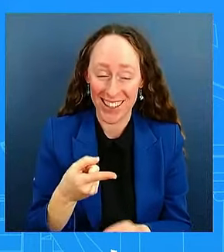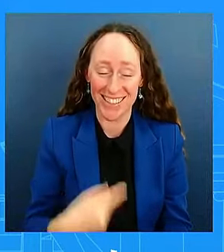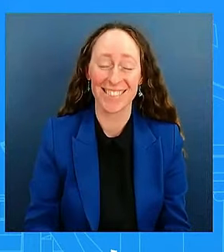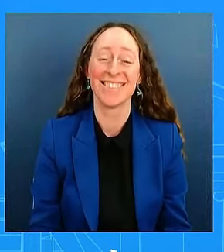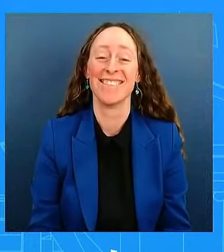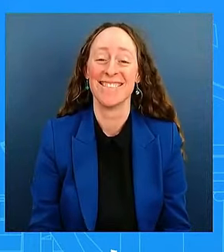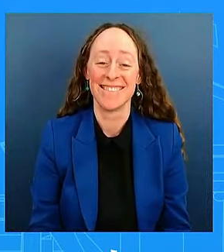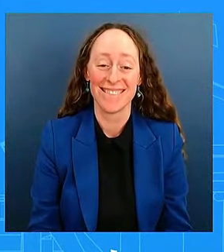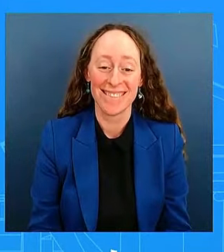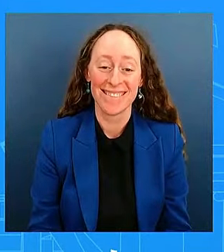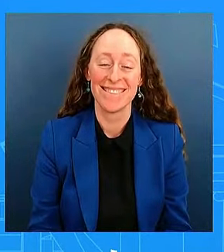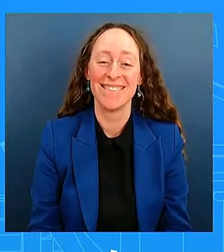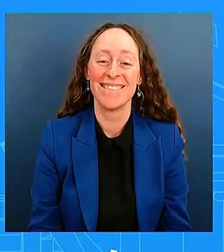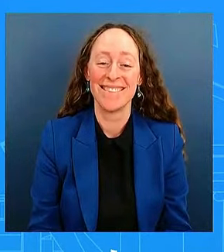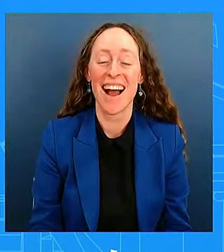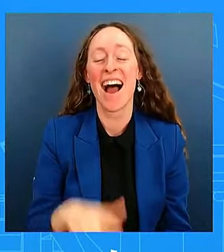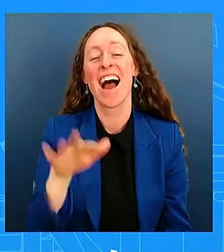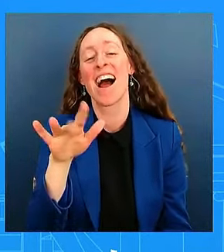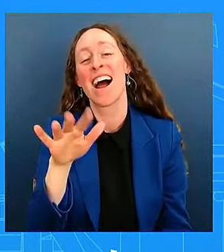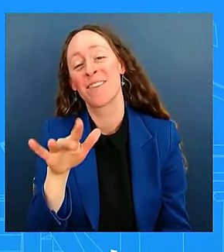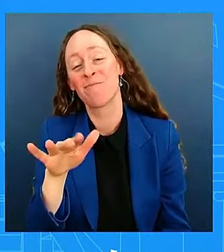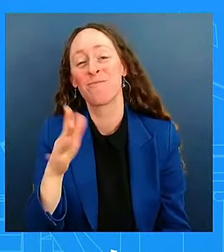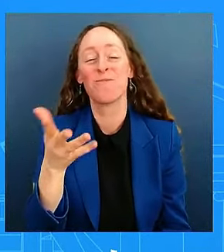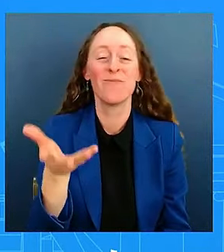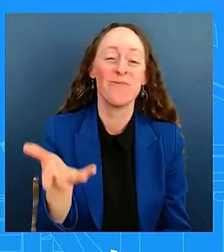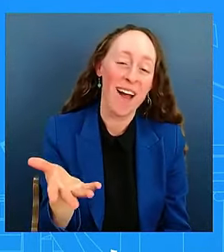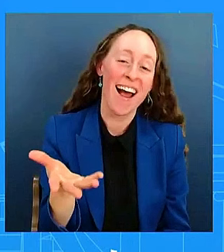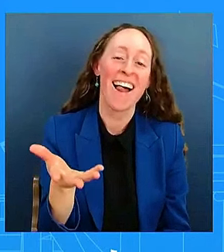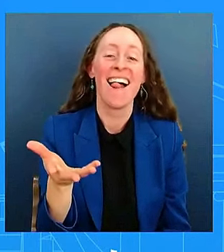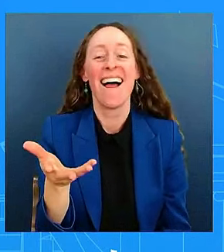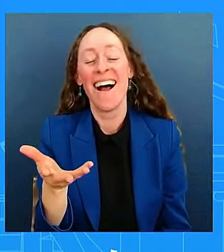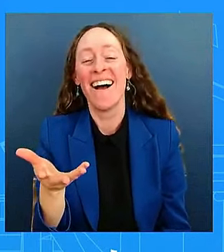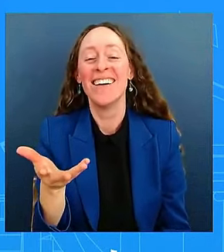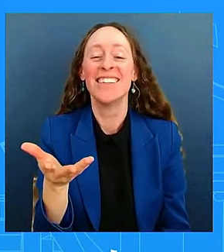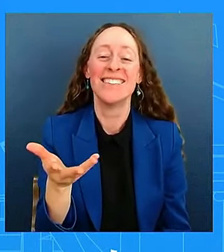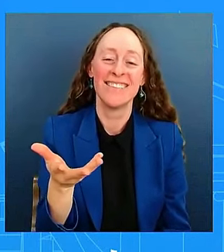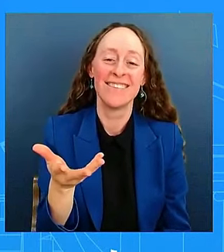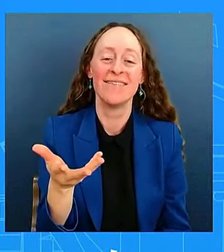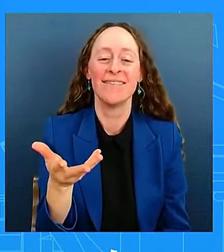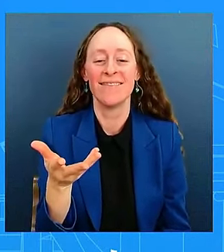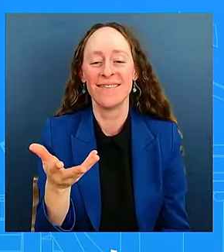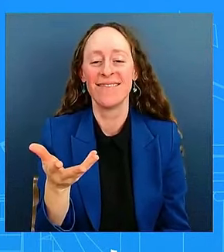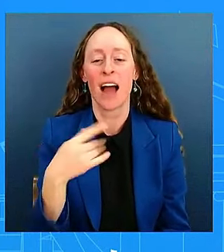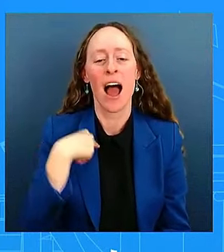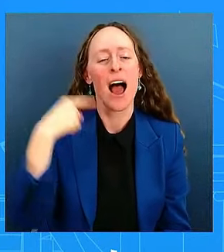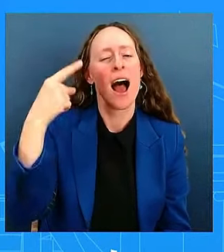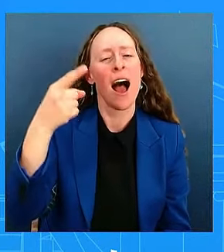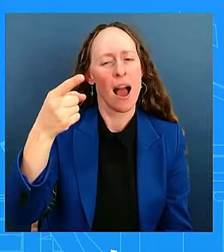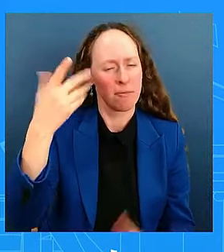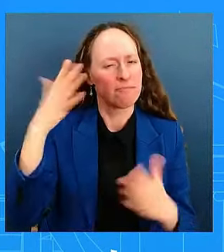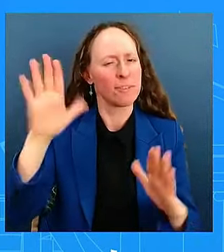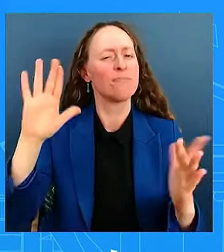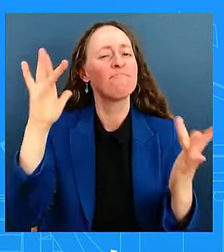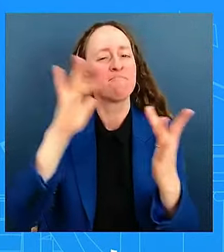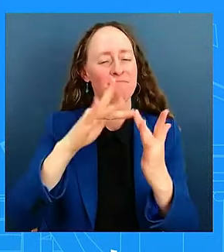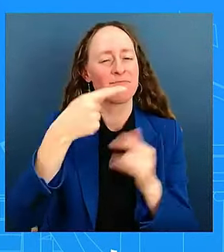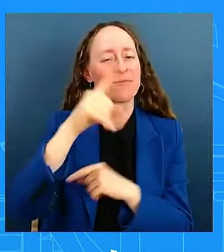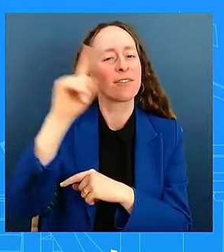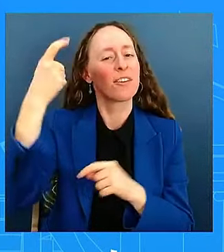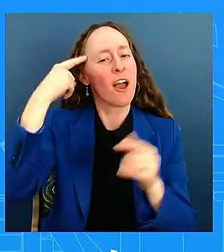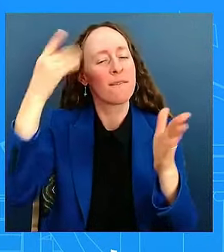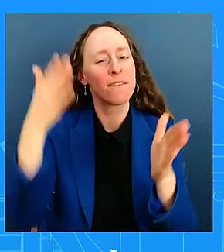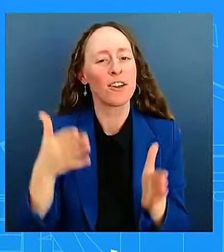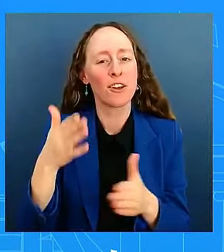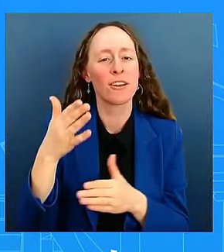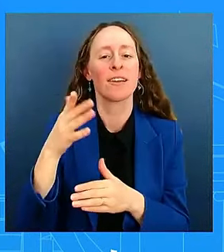Touche. Um, so, um, and I think we read out that he spoke to the governor of Tennessee, uh, on our way back from, uh, back